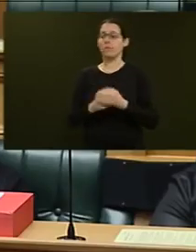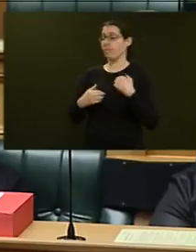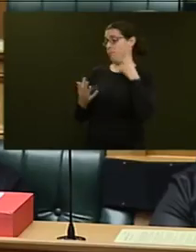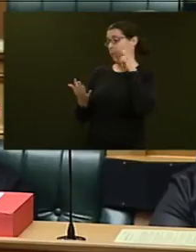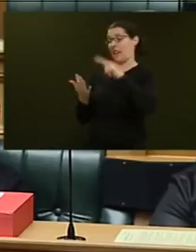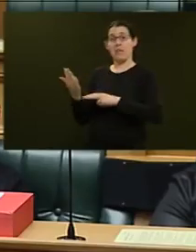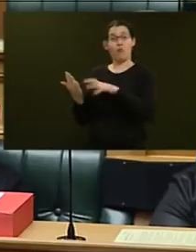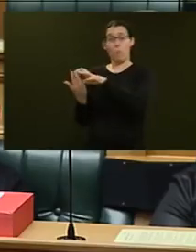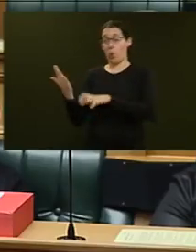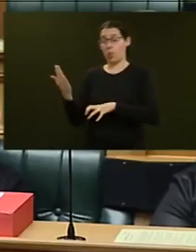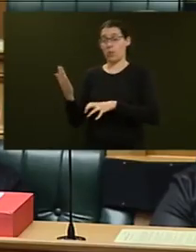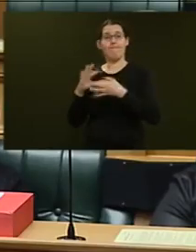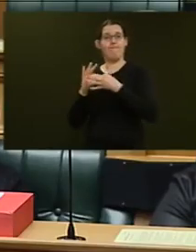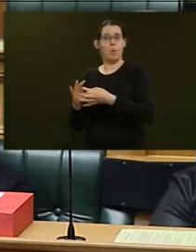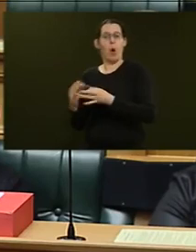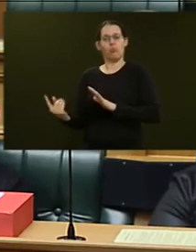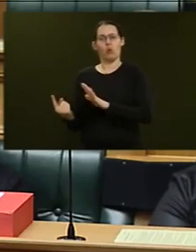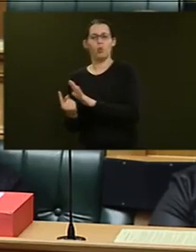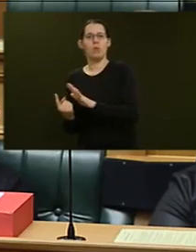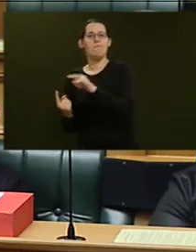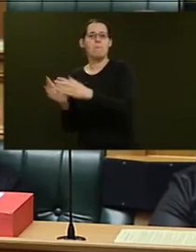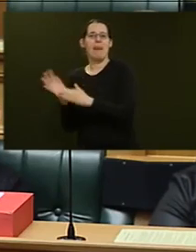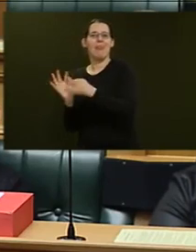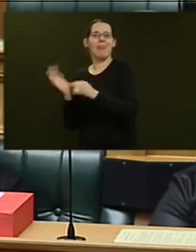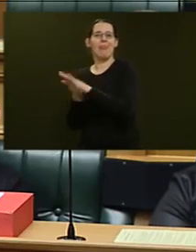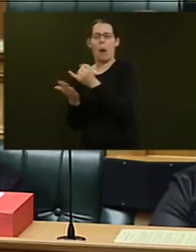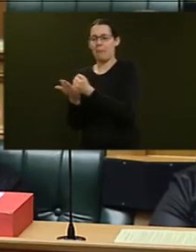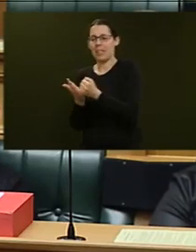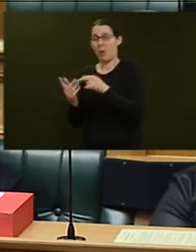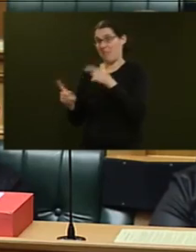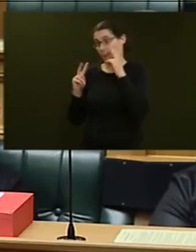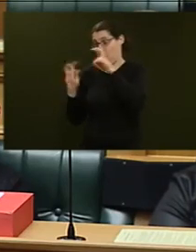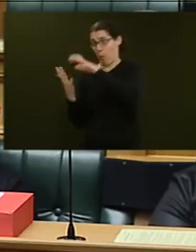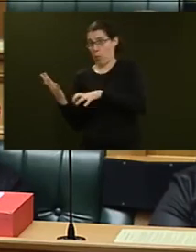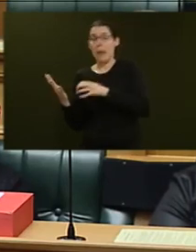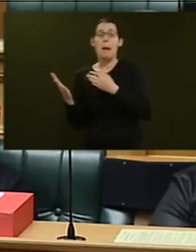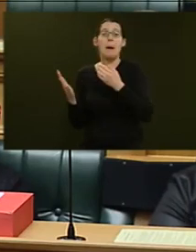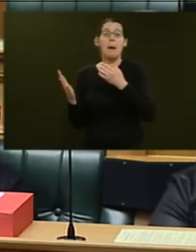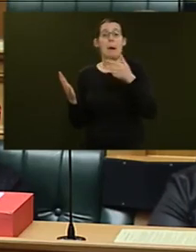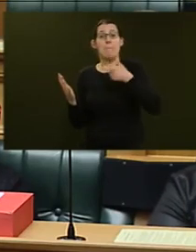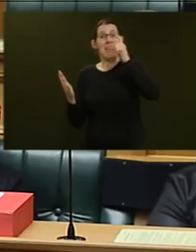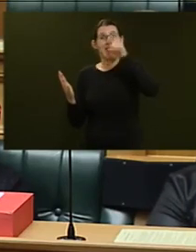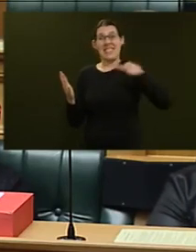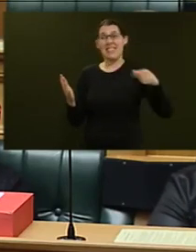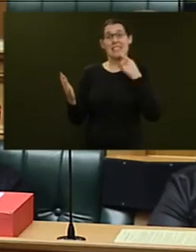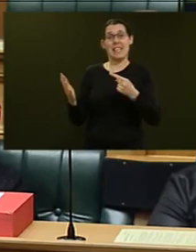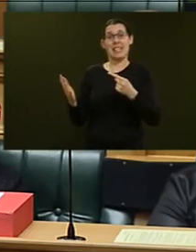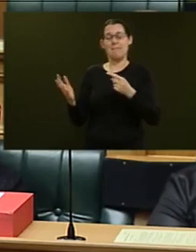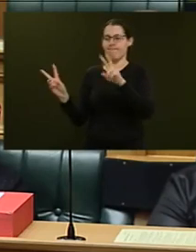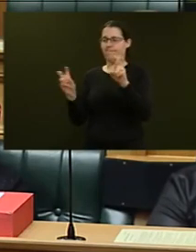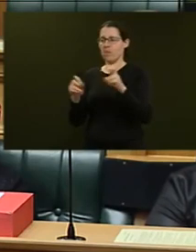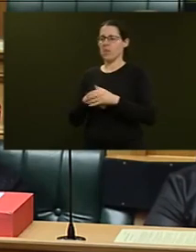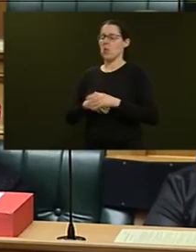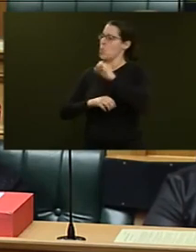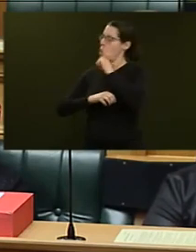of an approach to meth contamination where ministers have said, and I quote, we will not tolerate any meth use in